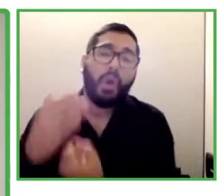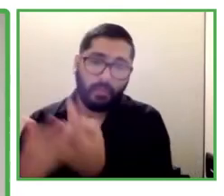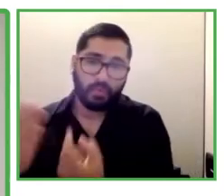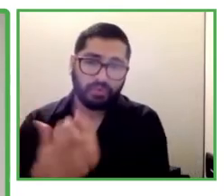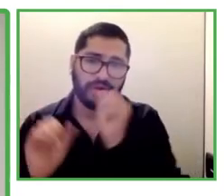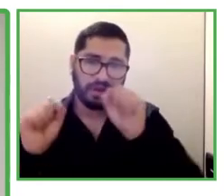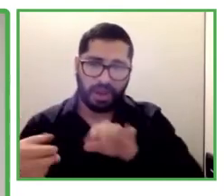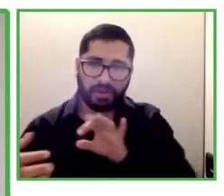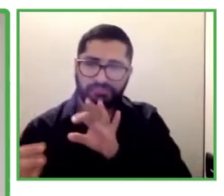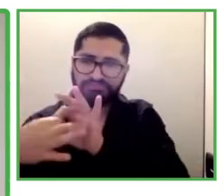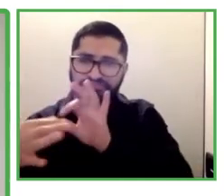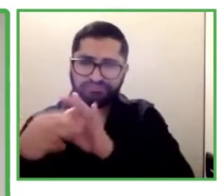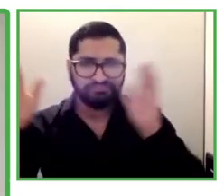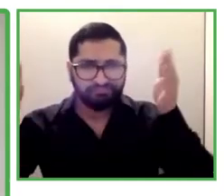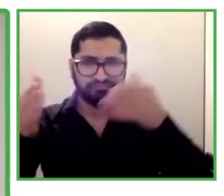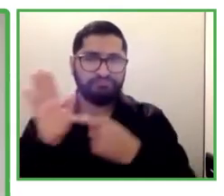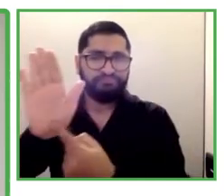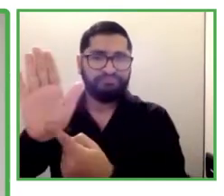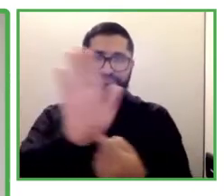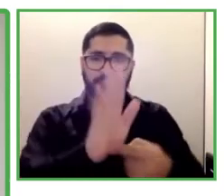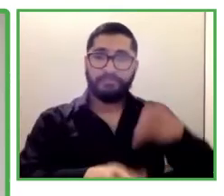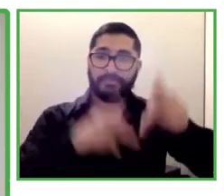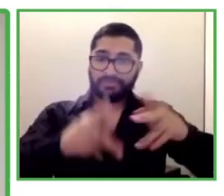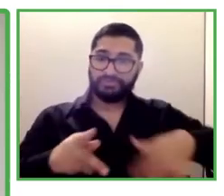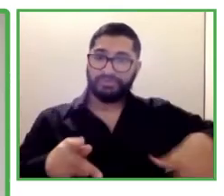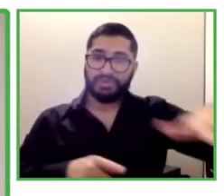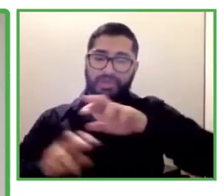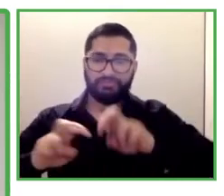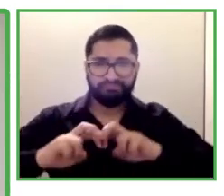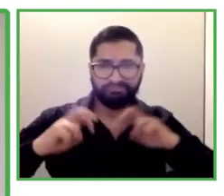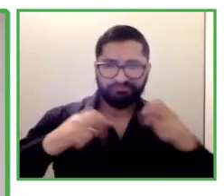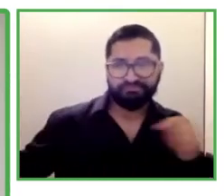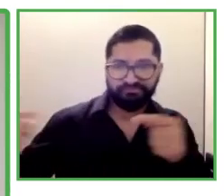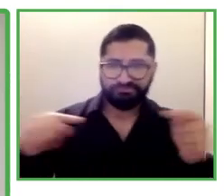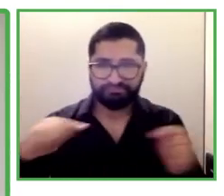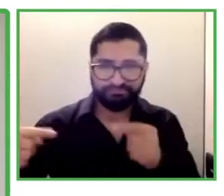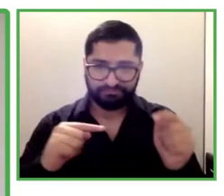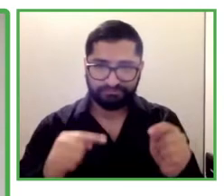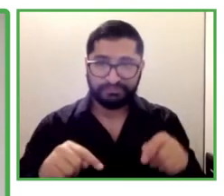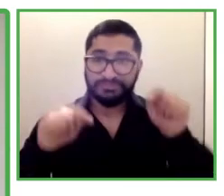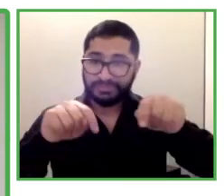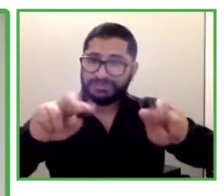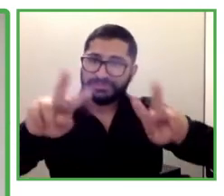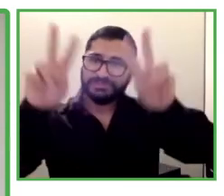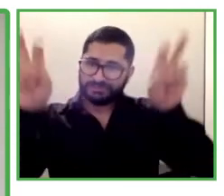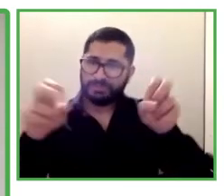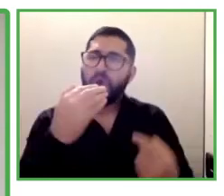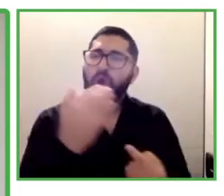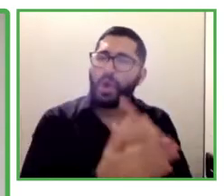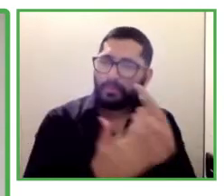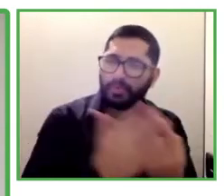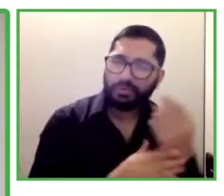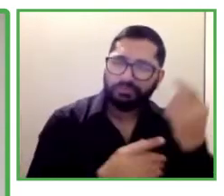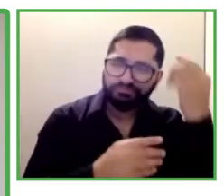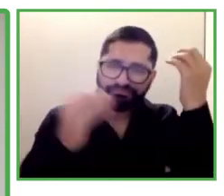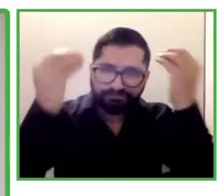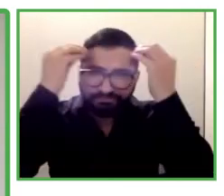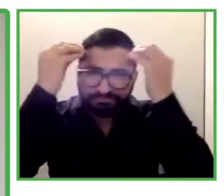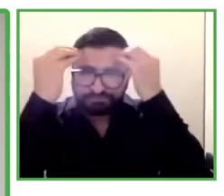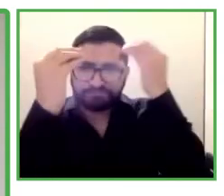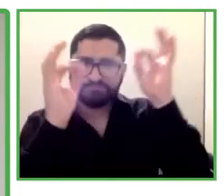an opportunity for you to learn more from them, share your ideas, your feedback, and explore collaboration opportunities.